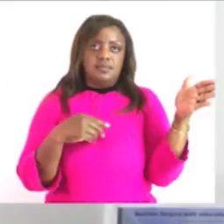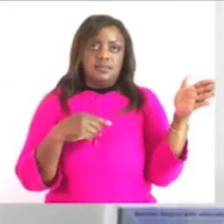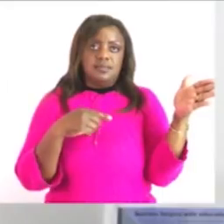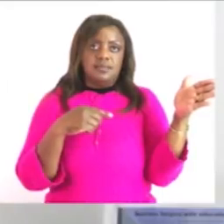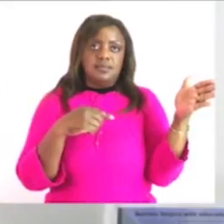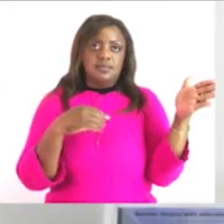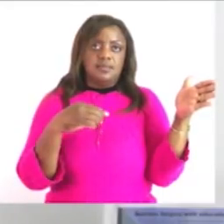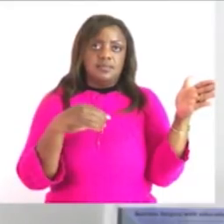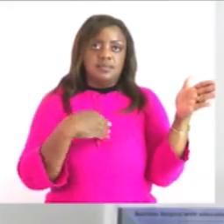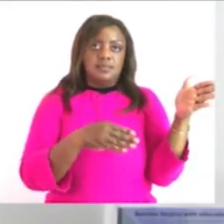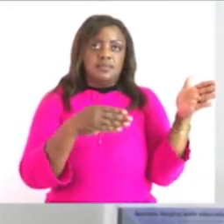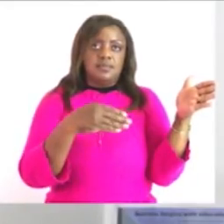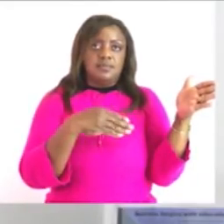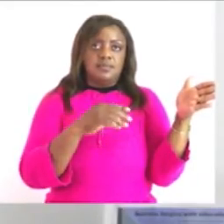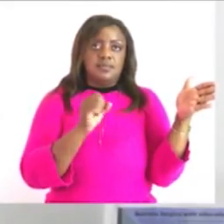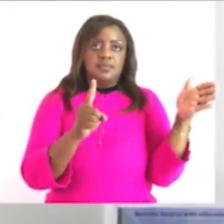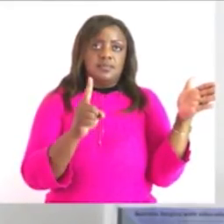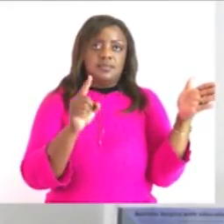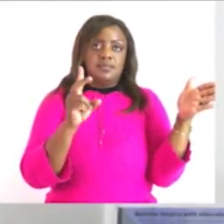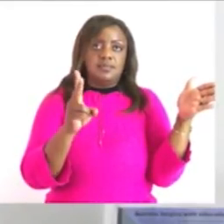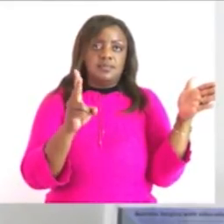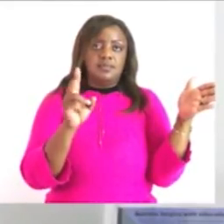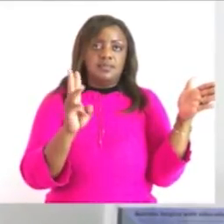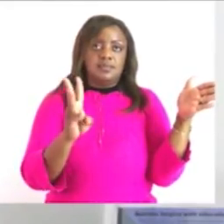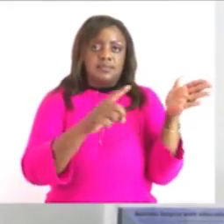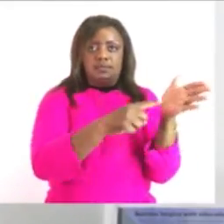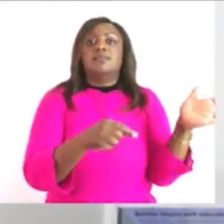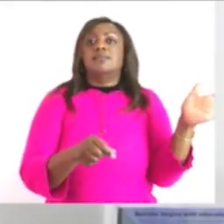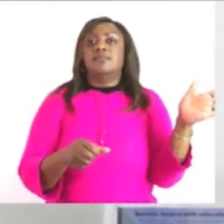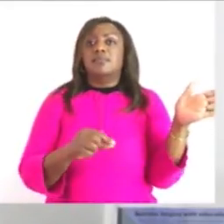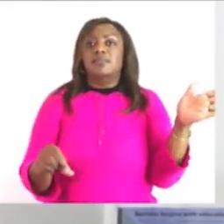we start one two three